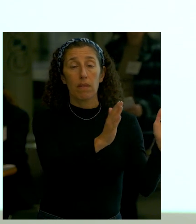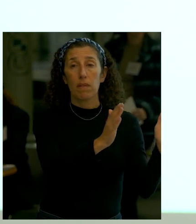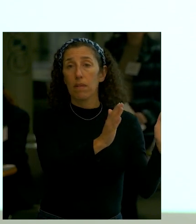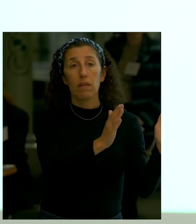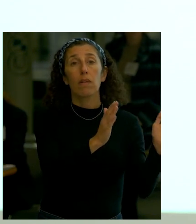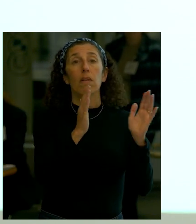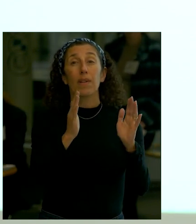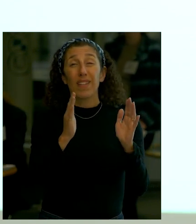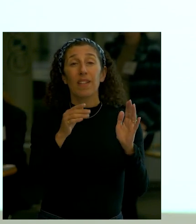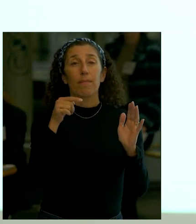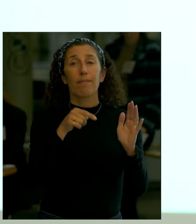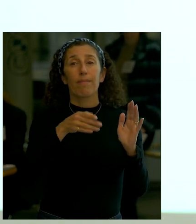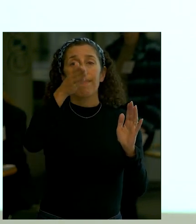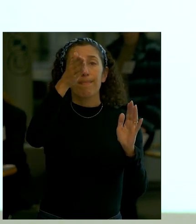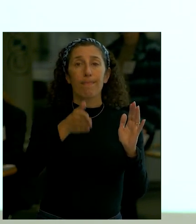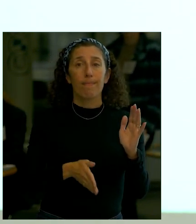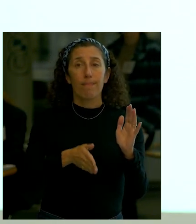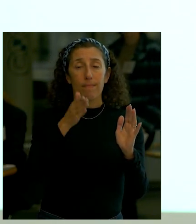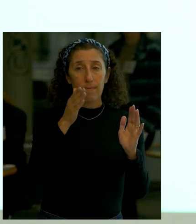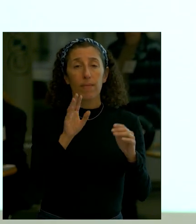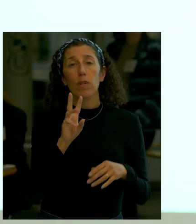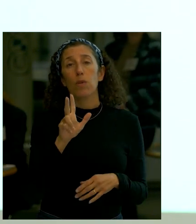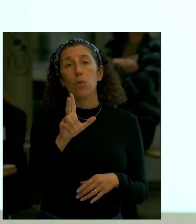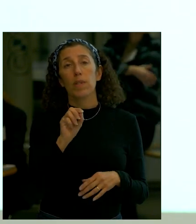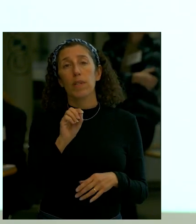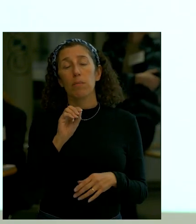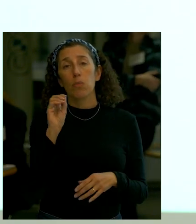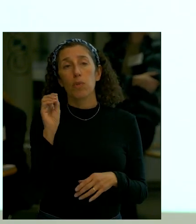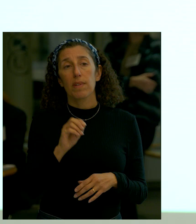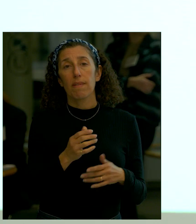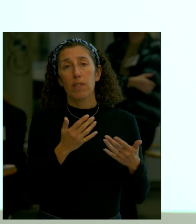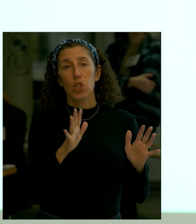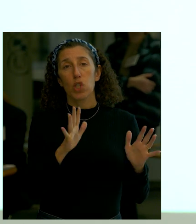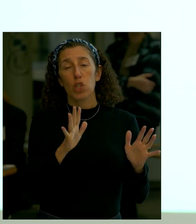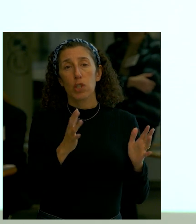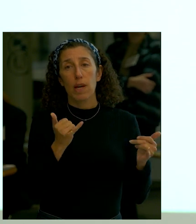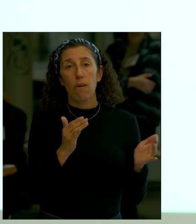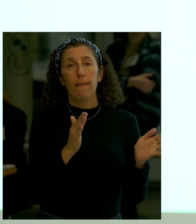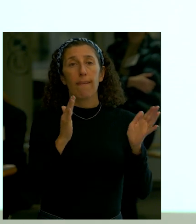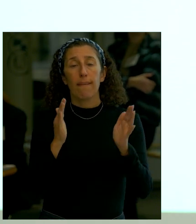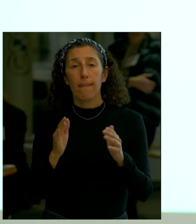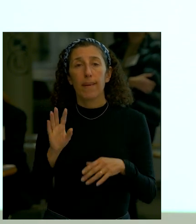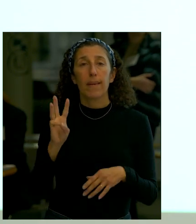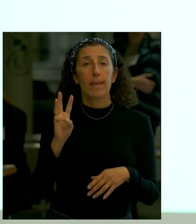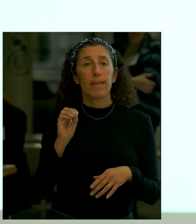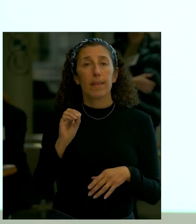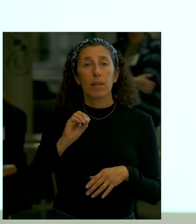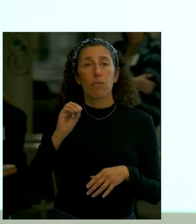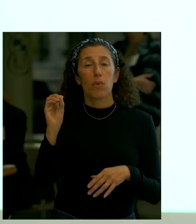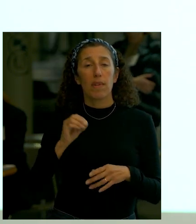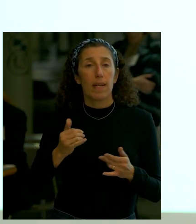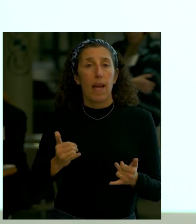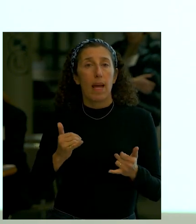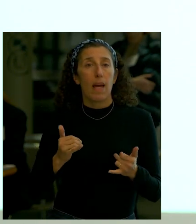on the project elements and we're progressing through the 60% stage at that point